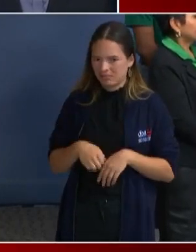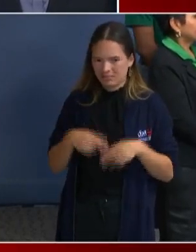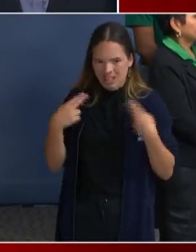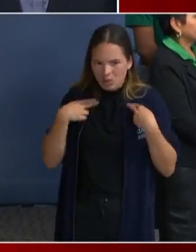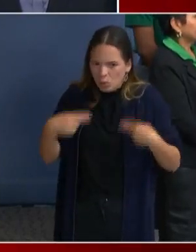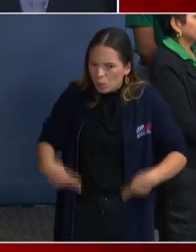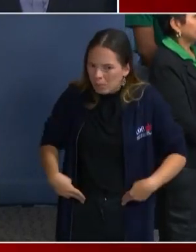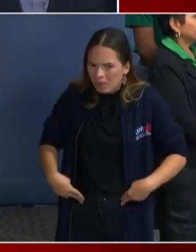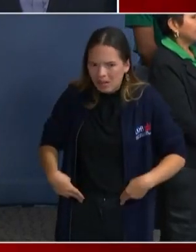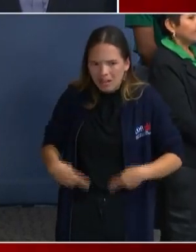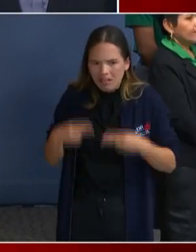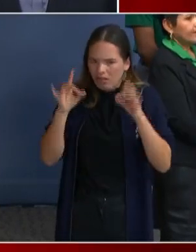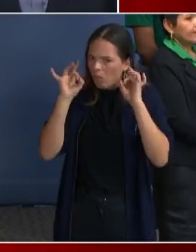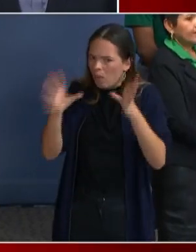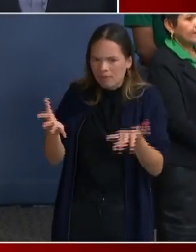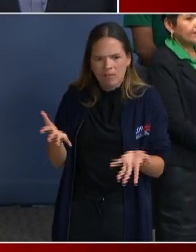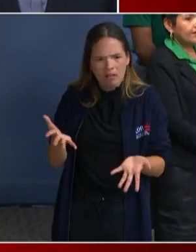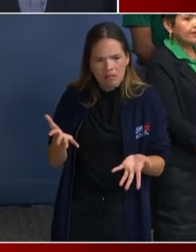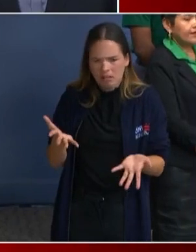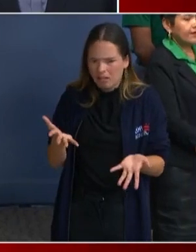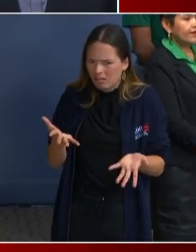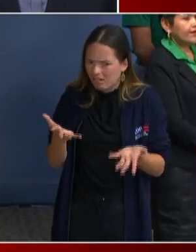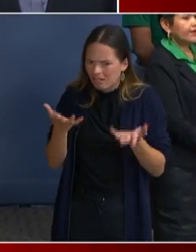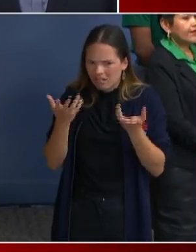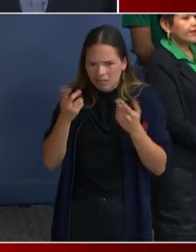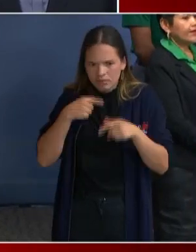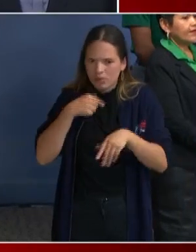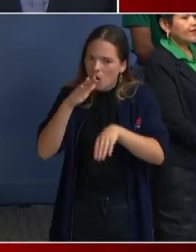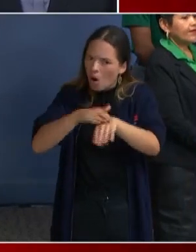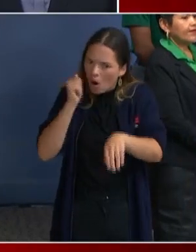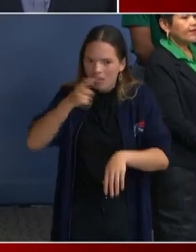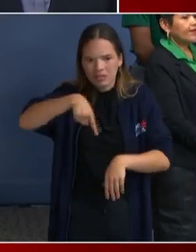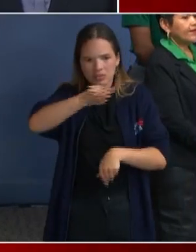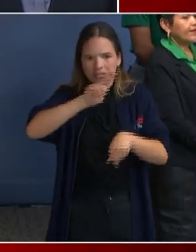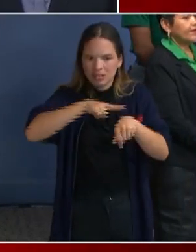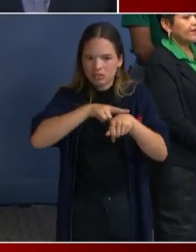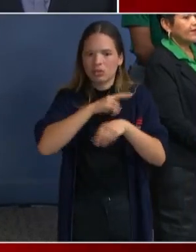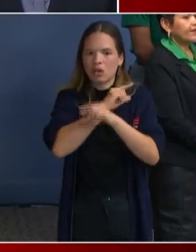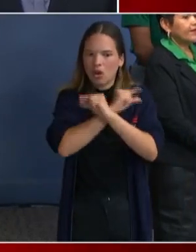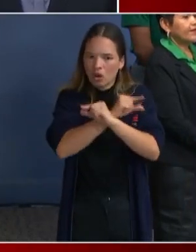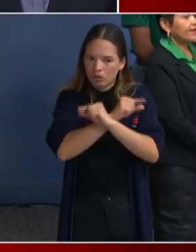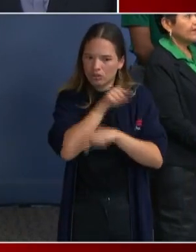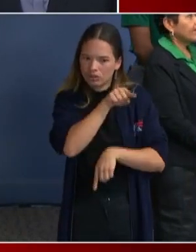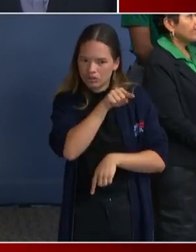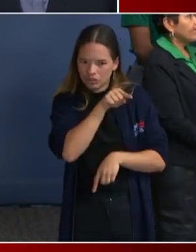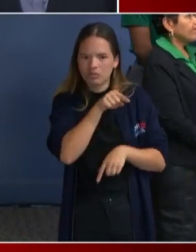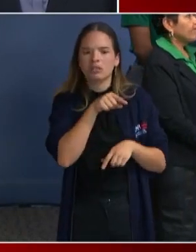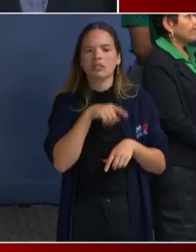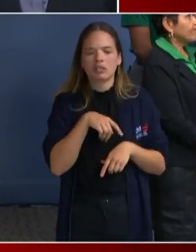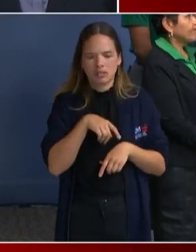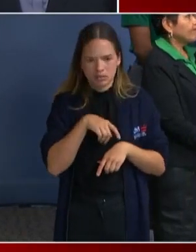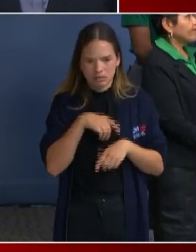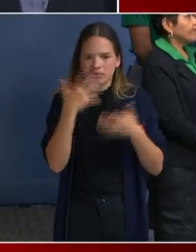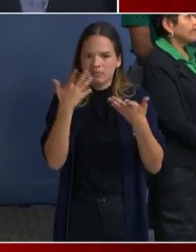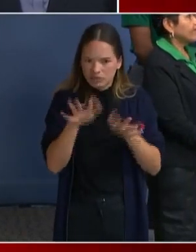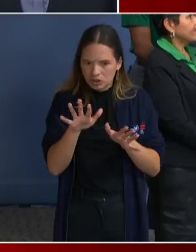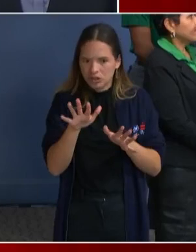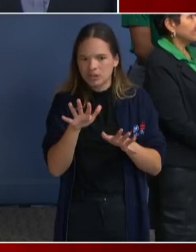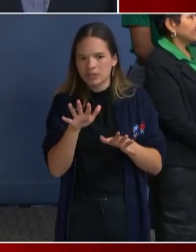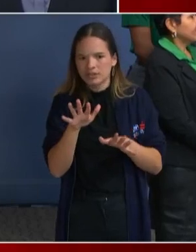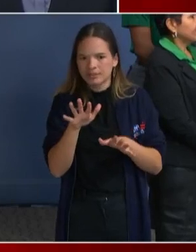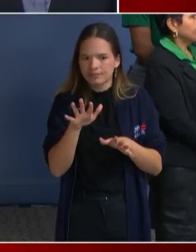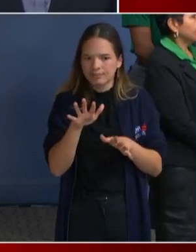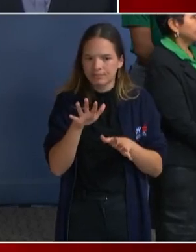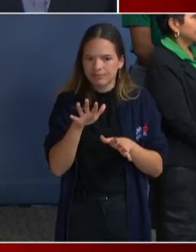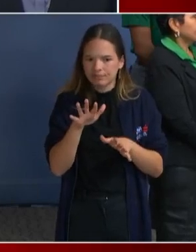quickly. We have called on the National Guard and been granted the National Guard a few dozen